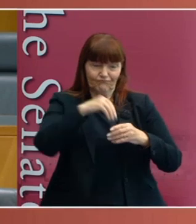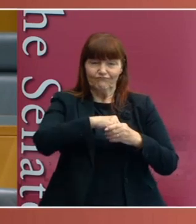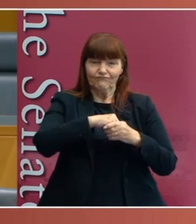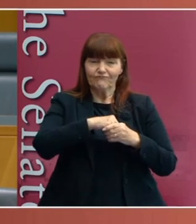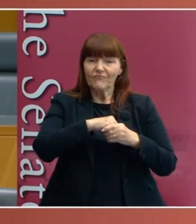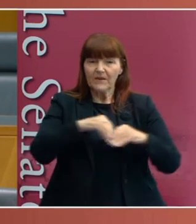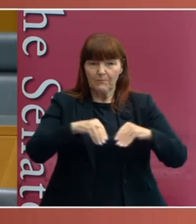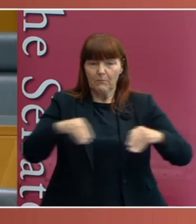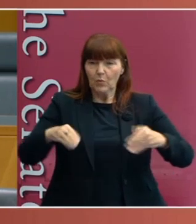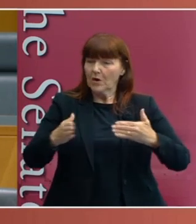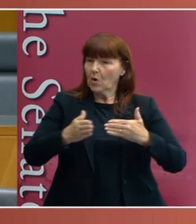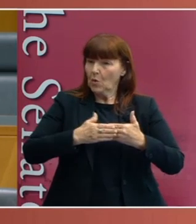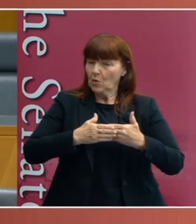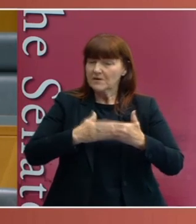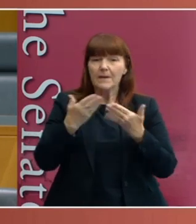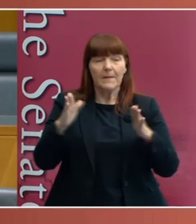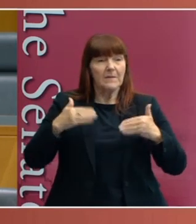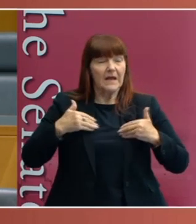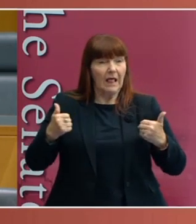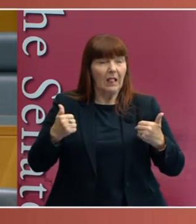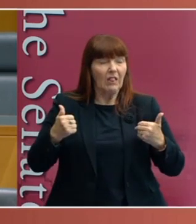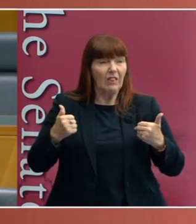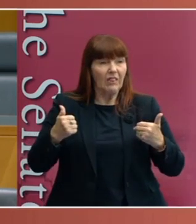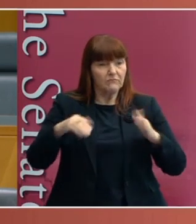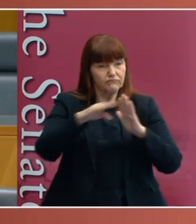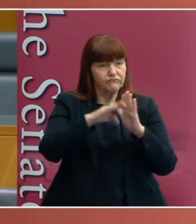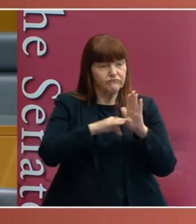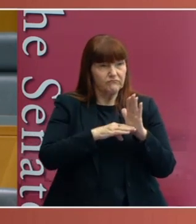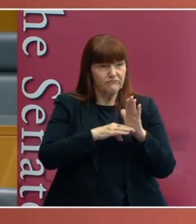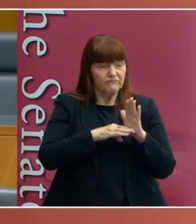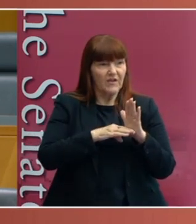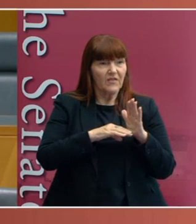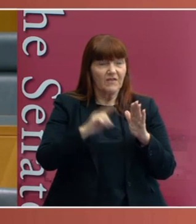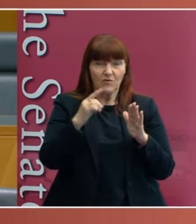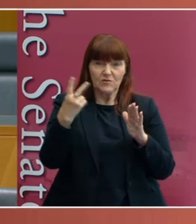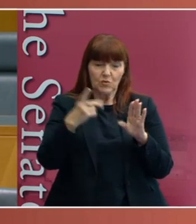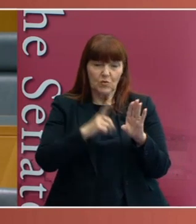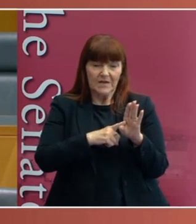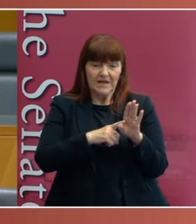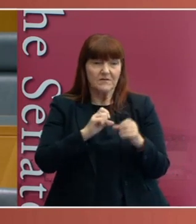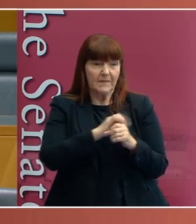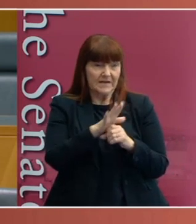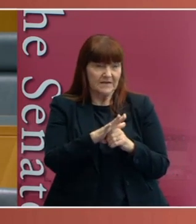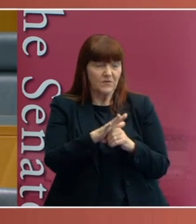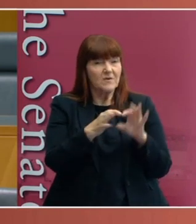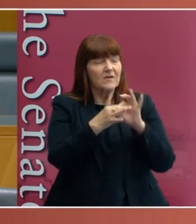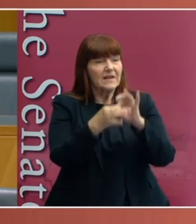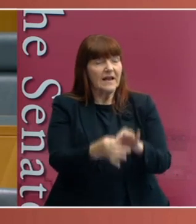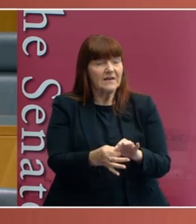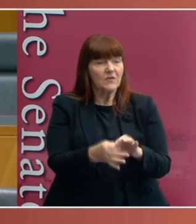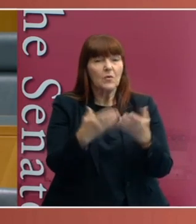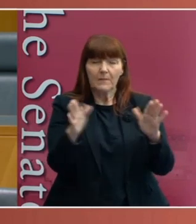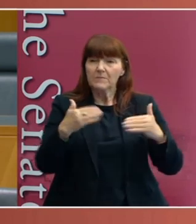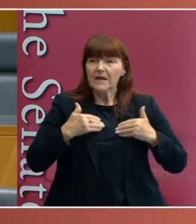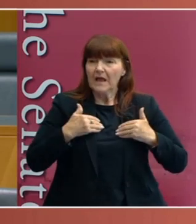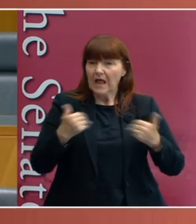and public health measures during the first two years of the pandemic was in relation to public health measures